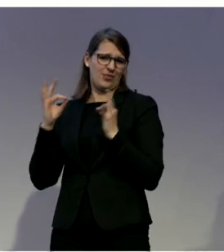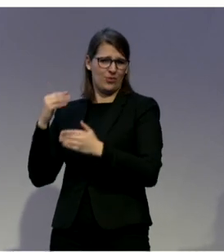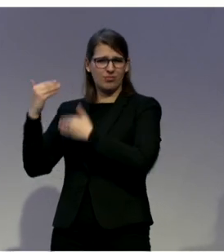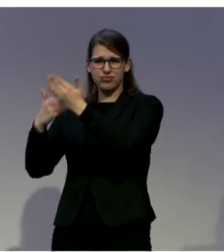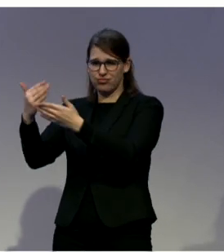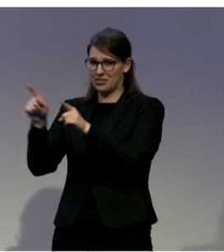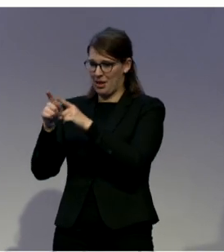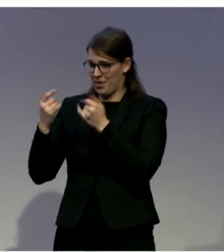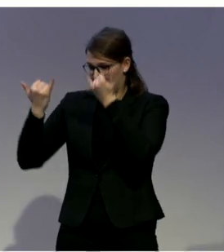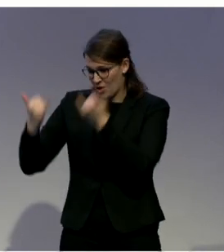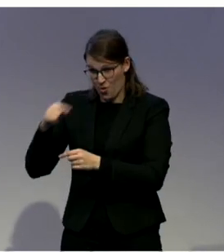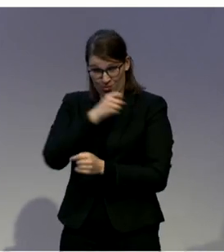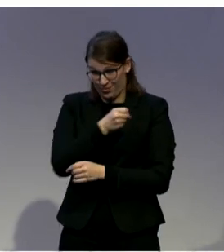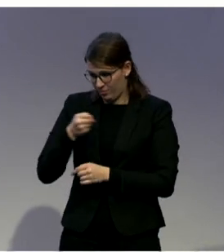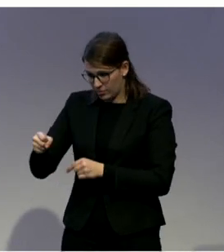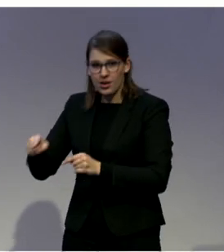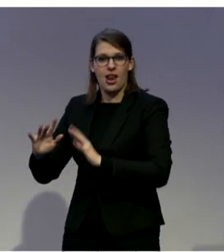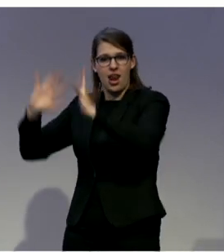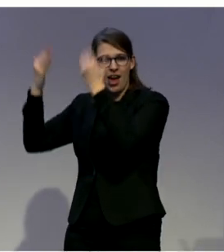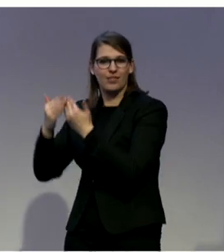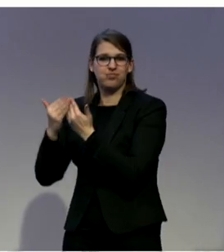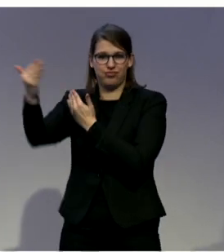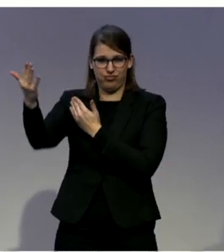next steps. Thank you for your attention.